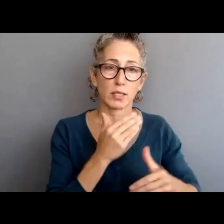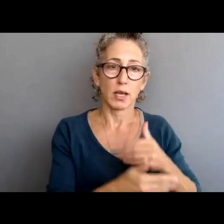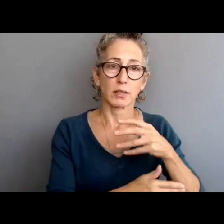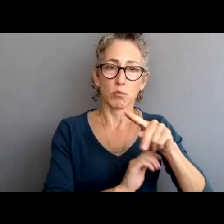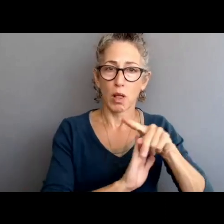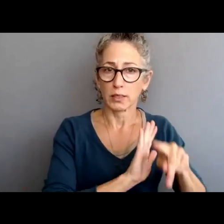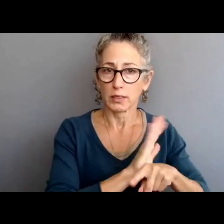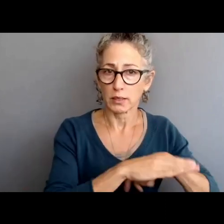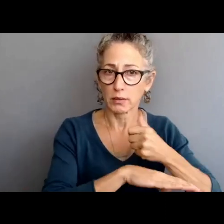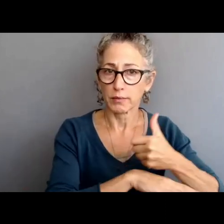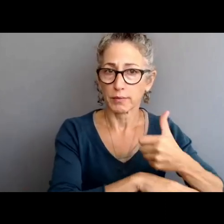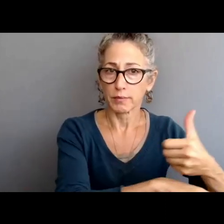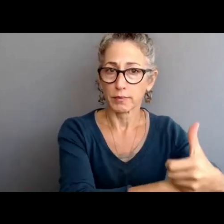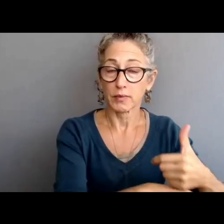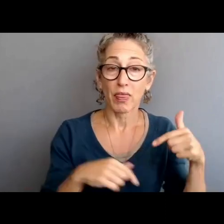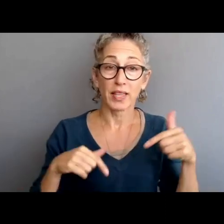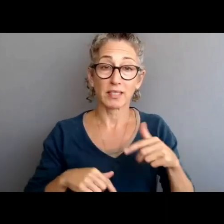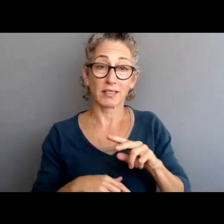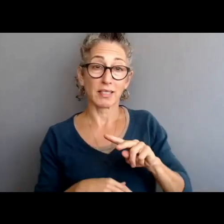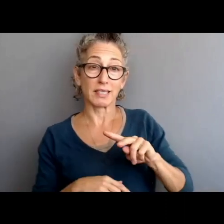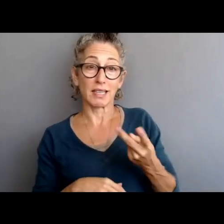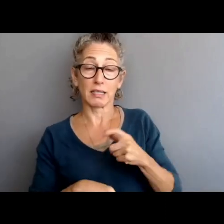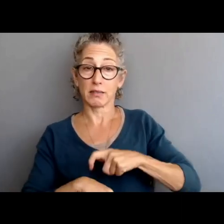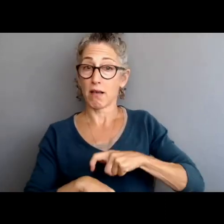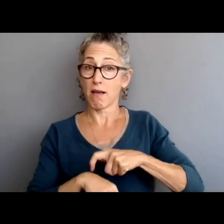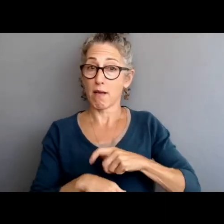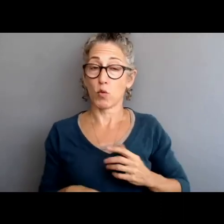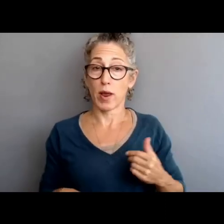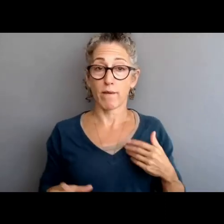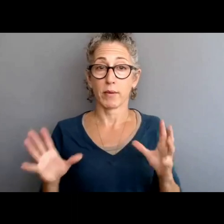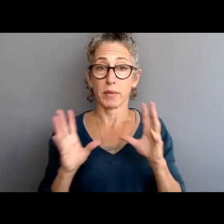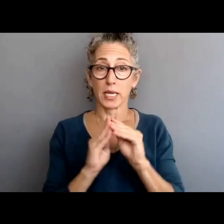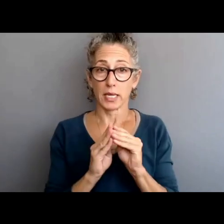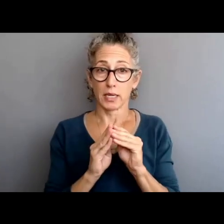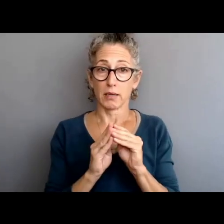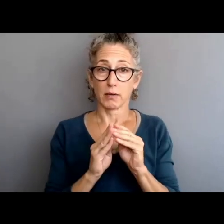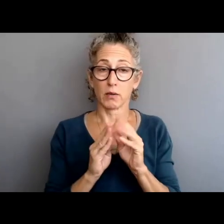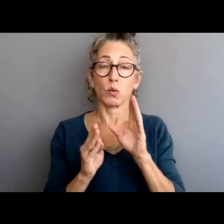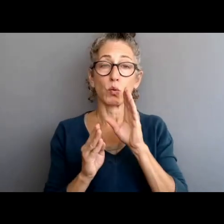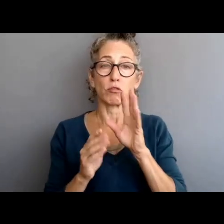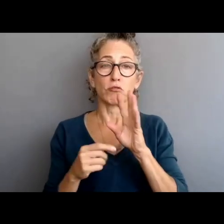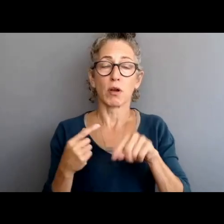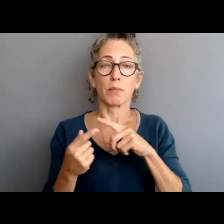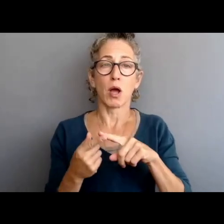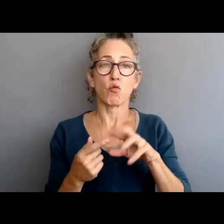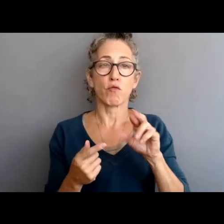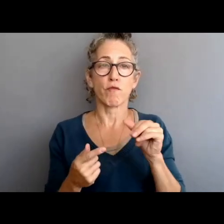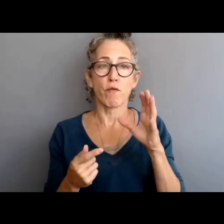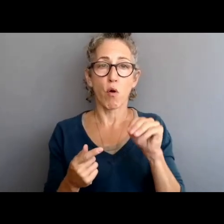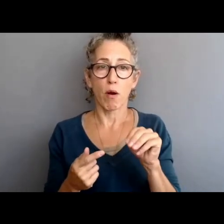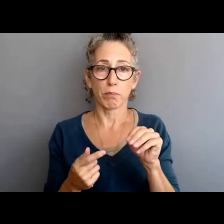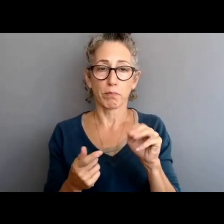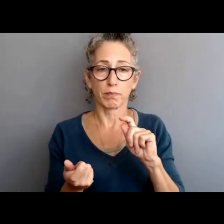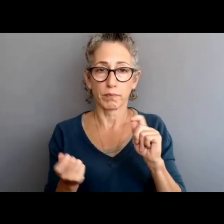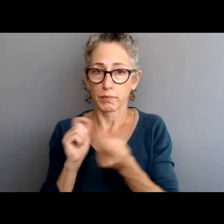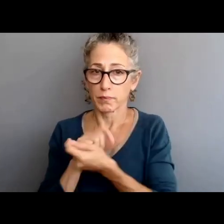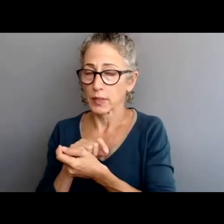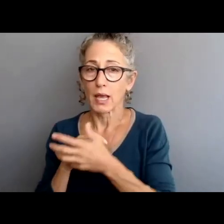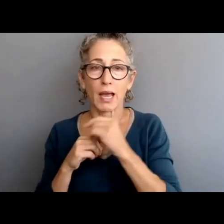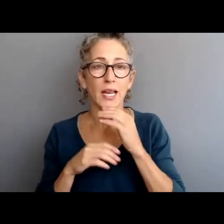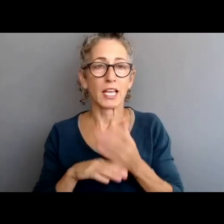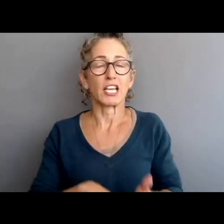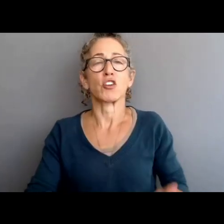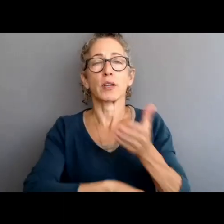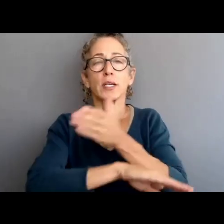the second in a series of webinars that CPD has integrated into its engagement and reform efforts to increase transparency into its policy creation